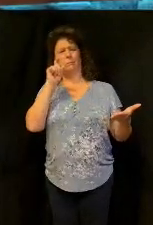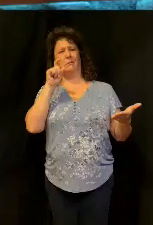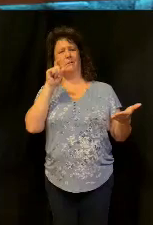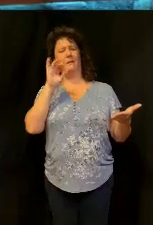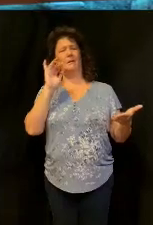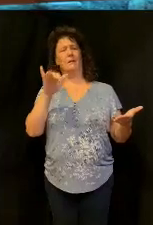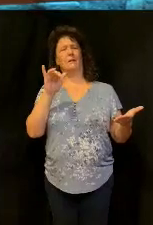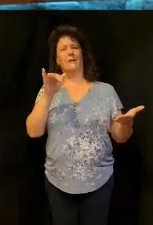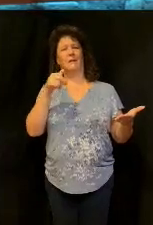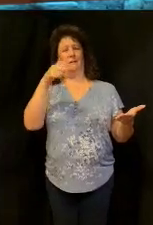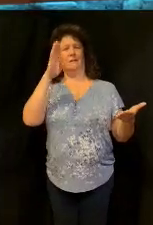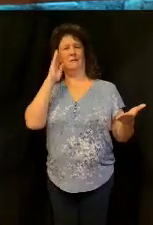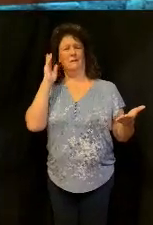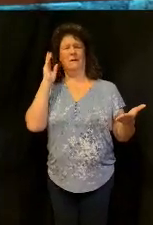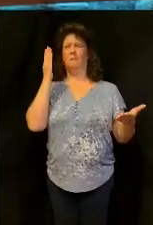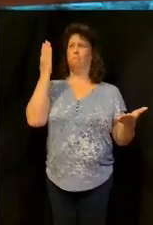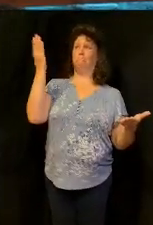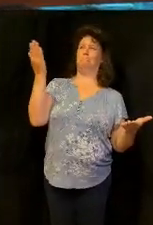God's God man